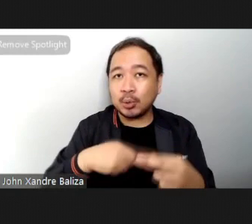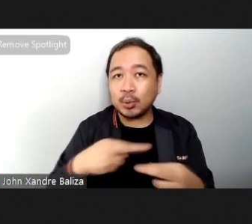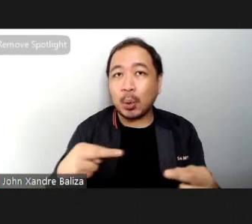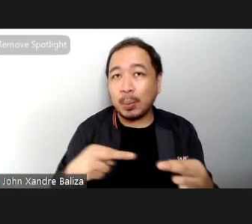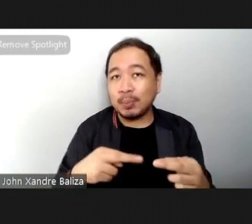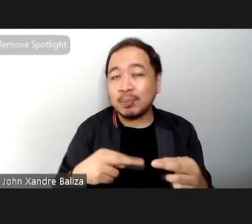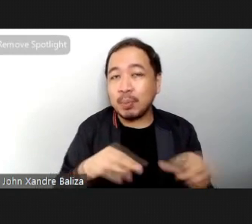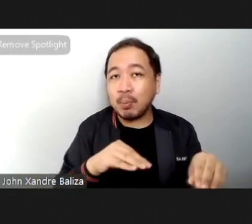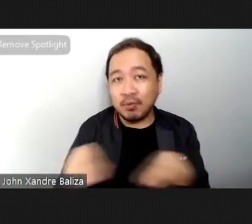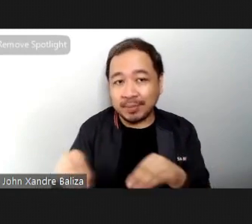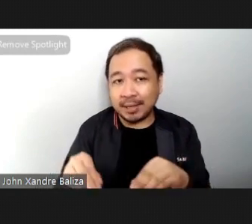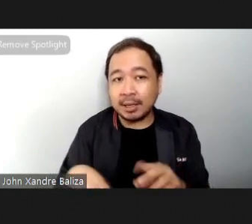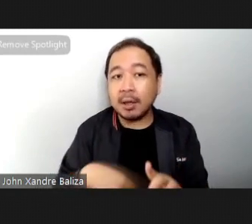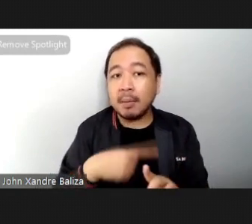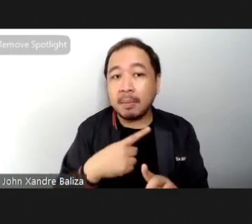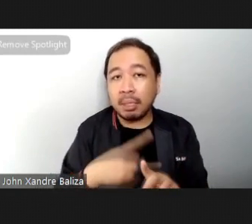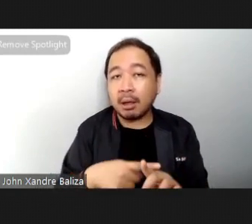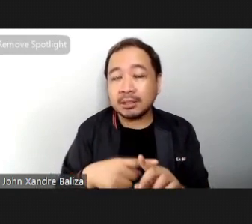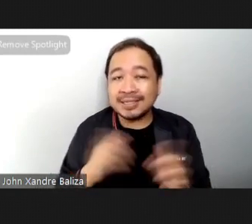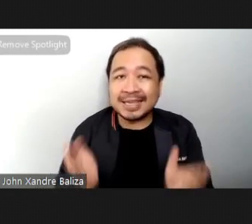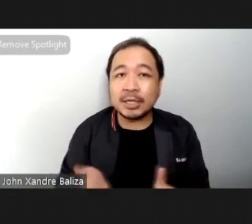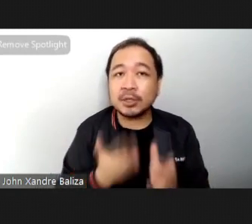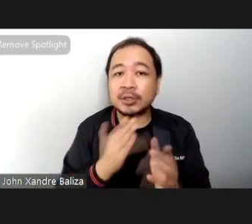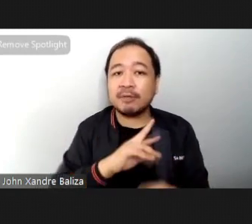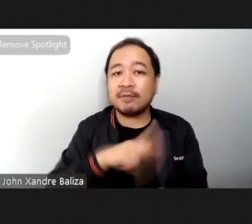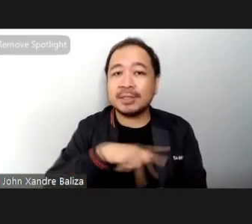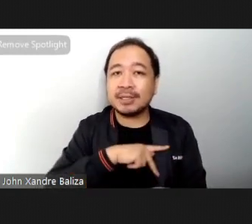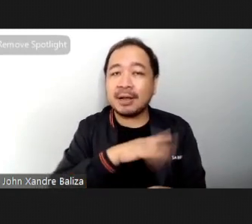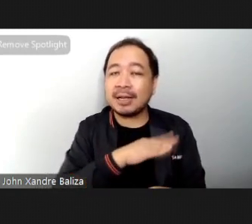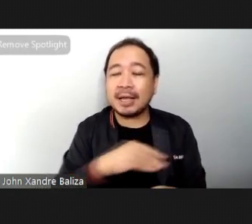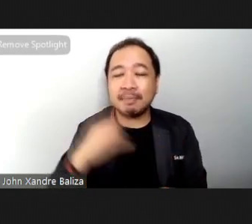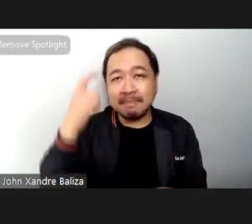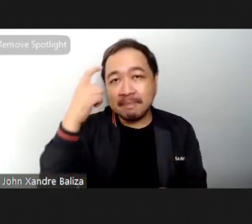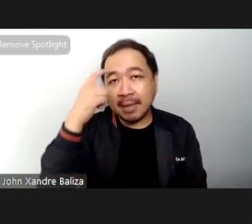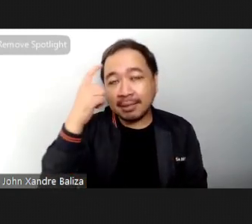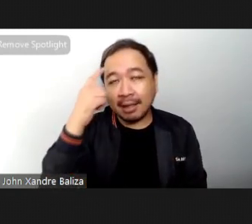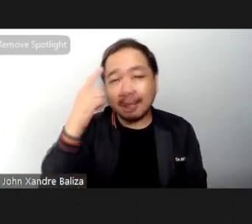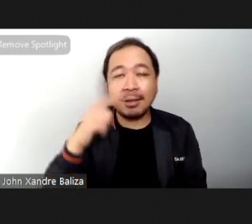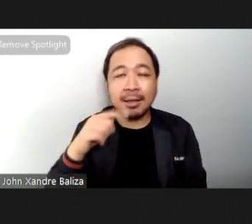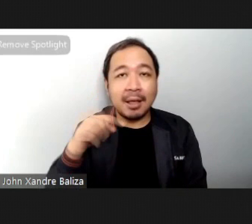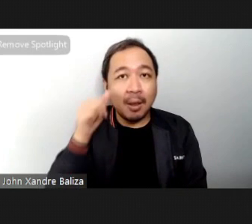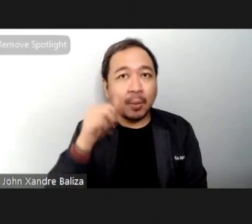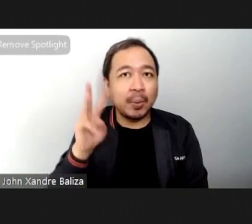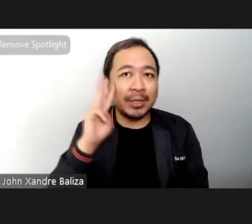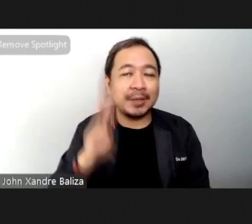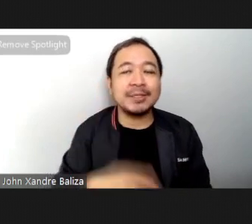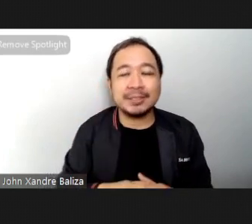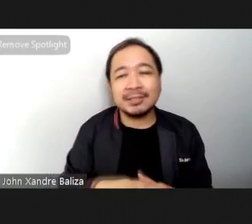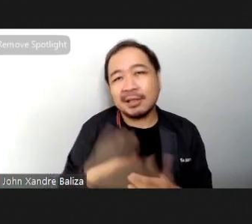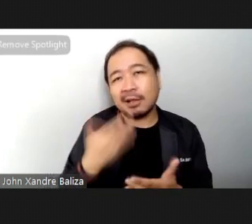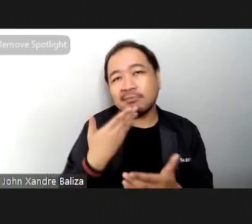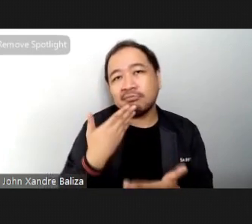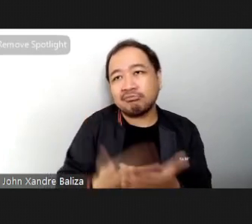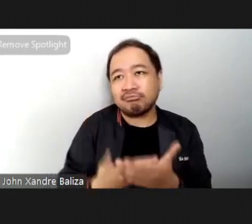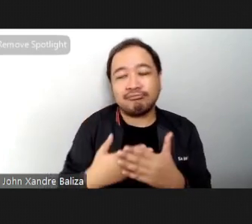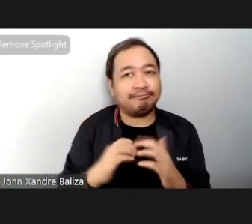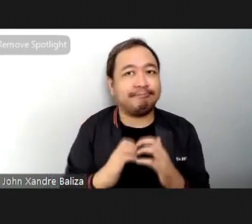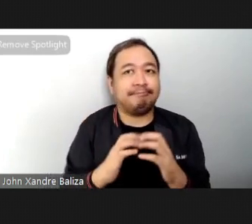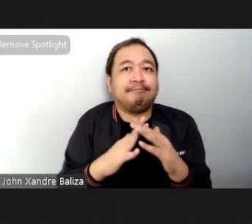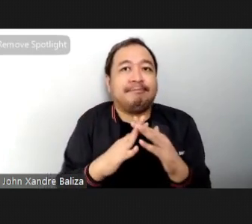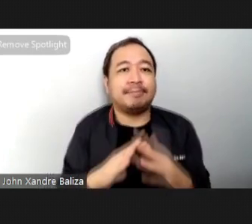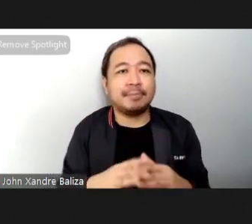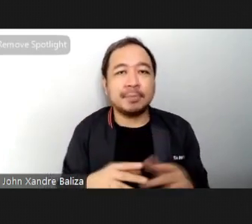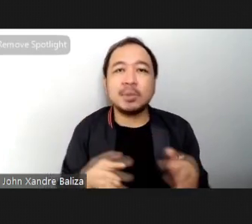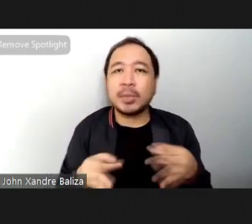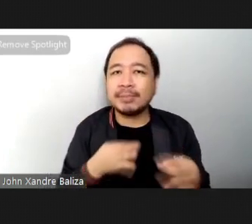I will discuss each of these points one by one in order to really emphasize the different aspects of what row flow is and what row